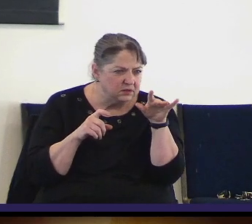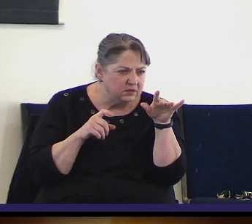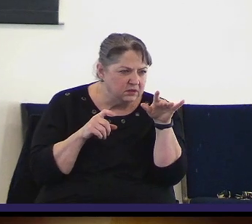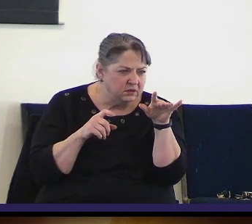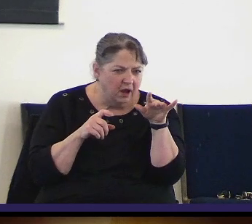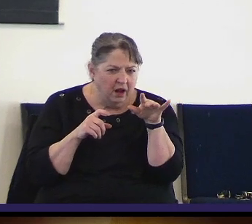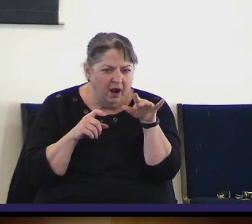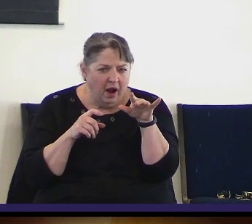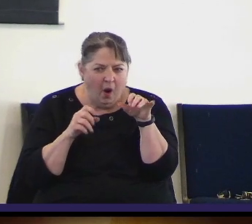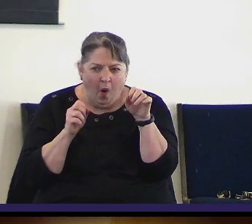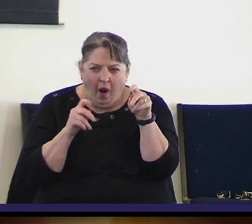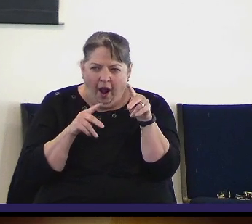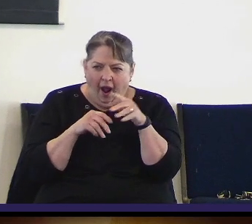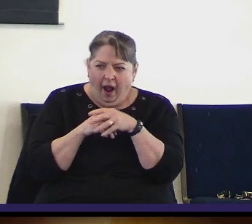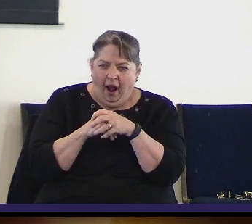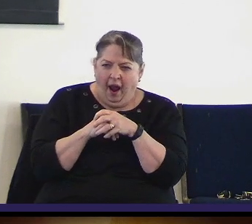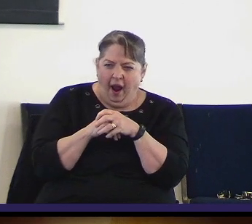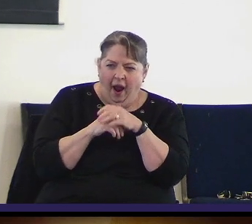Okay.